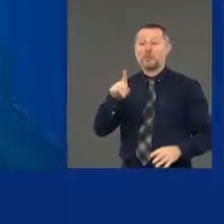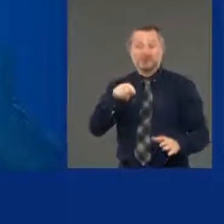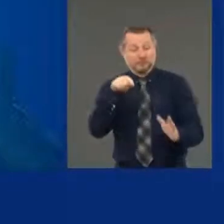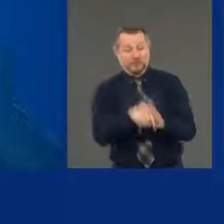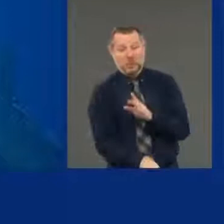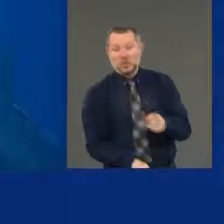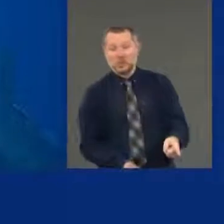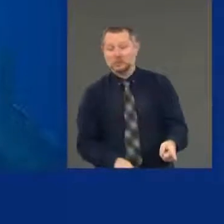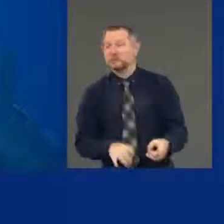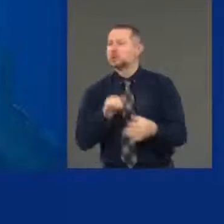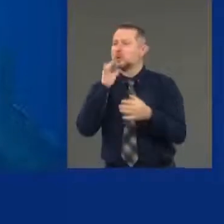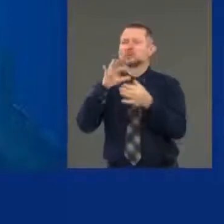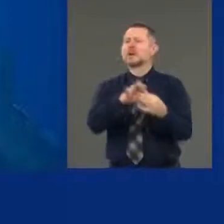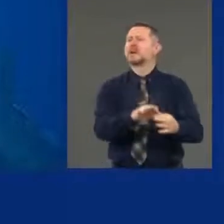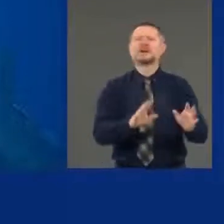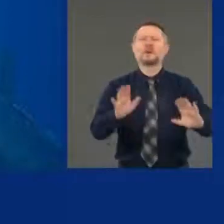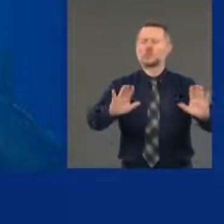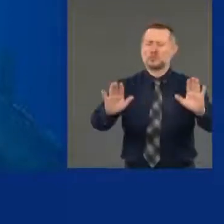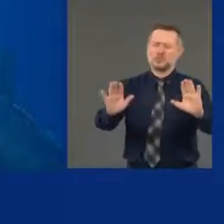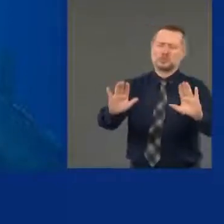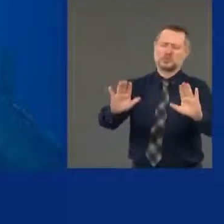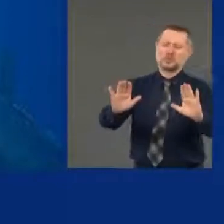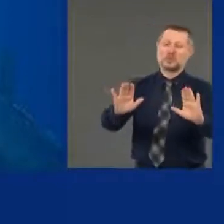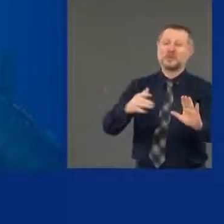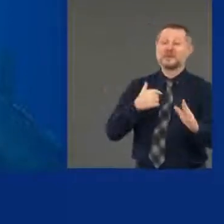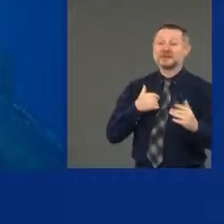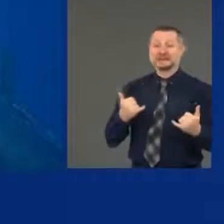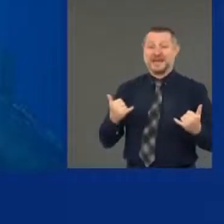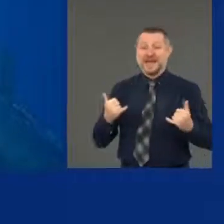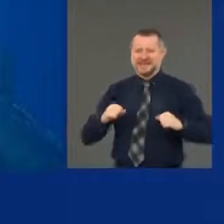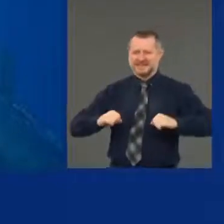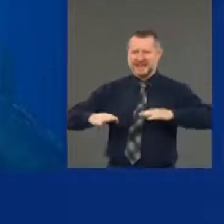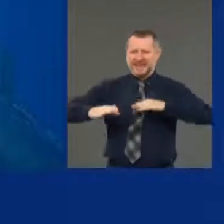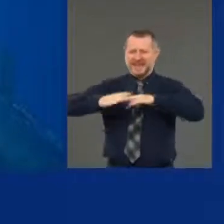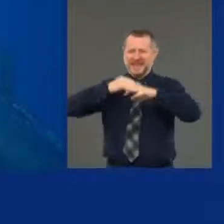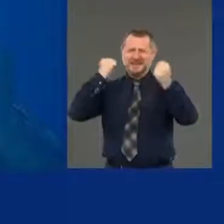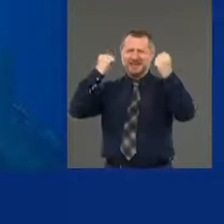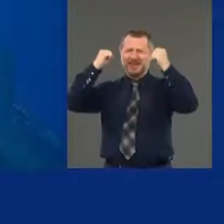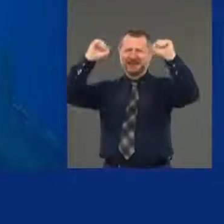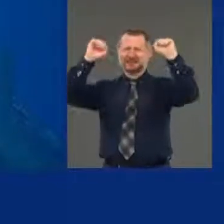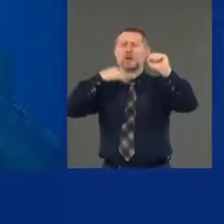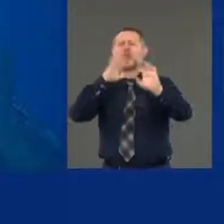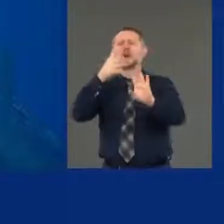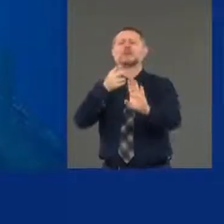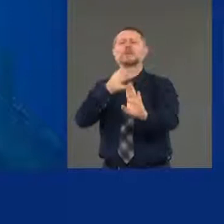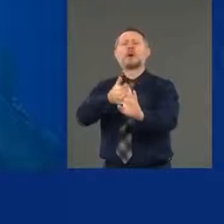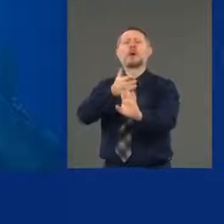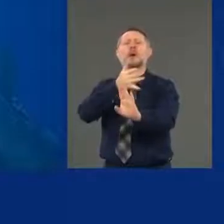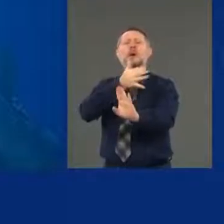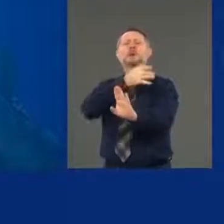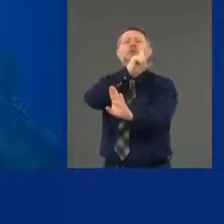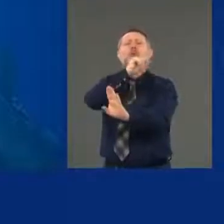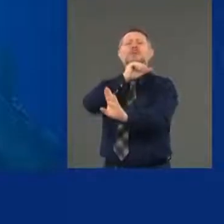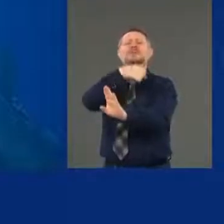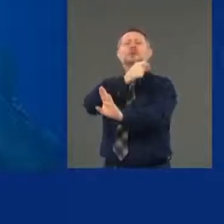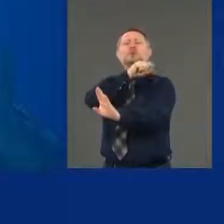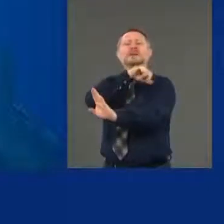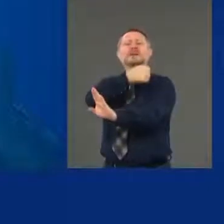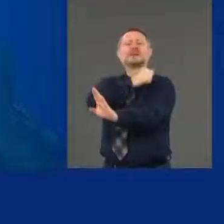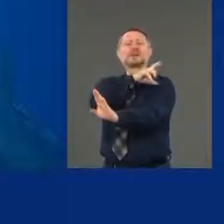This has been brewing for decades and decades and decades. It's not just about Mr. Floyd's murder.